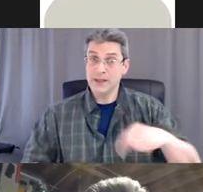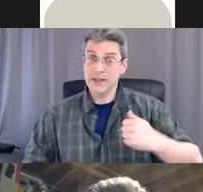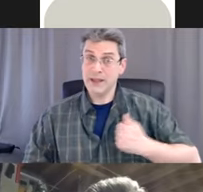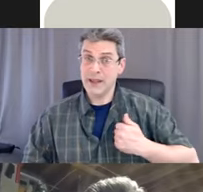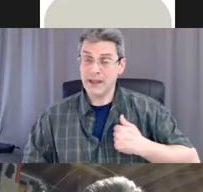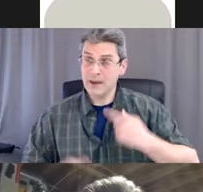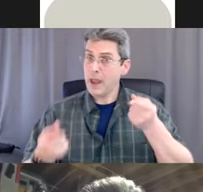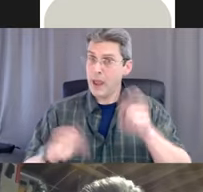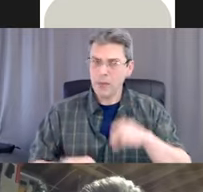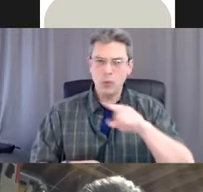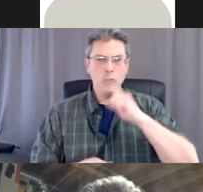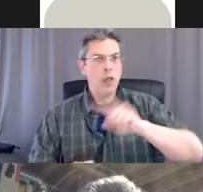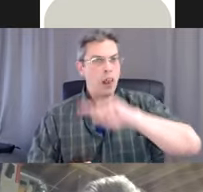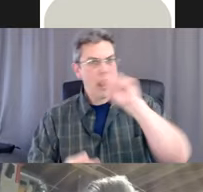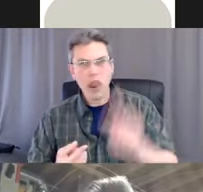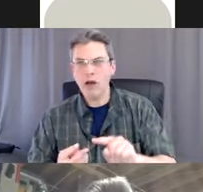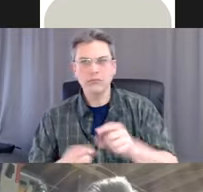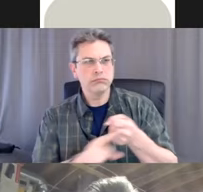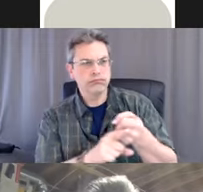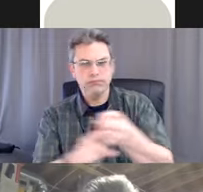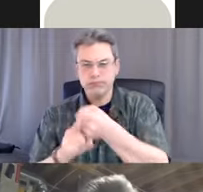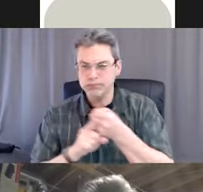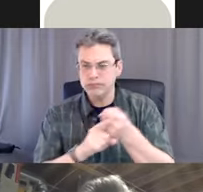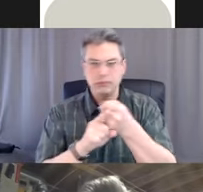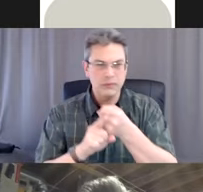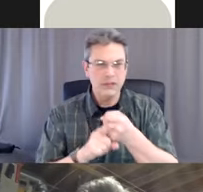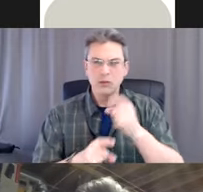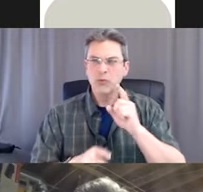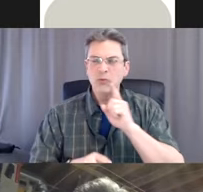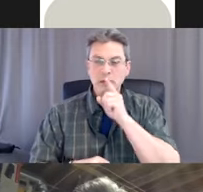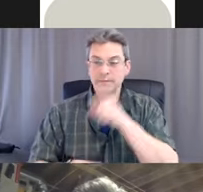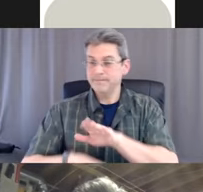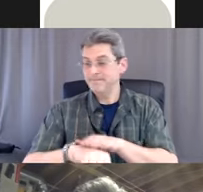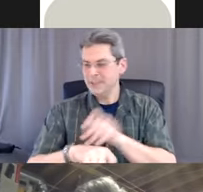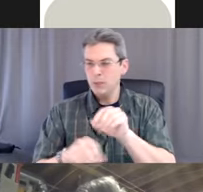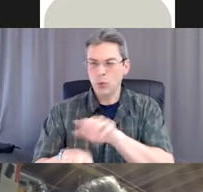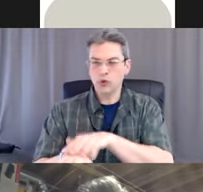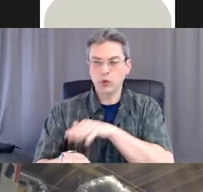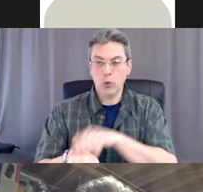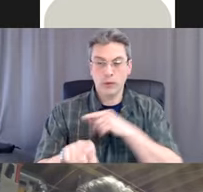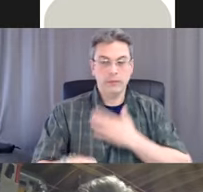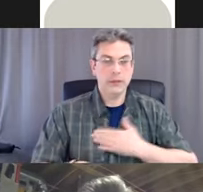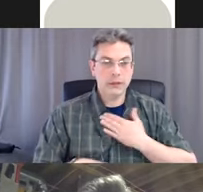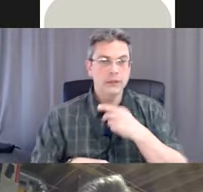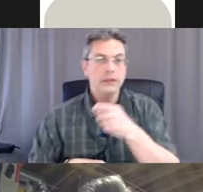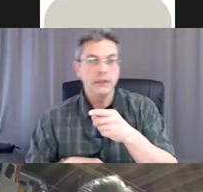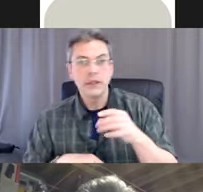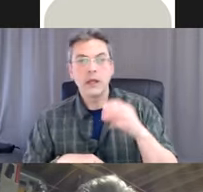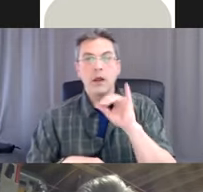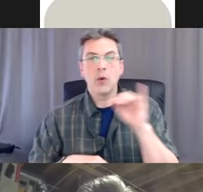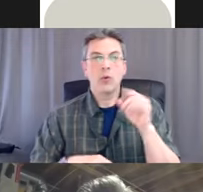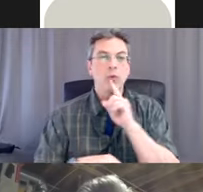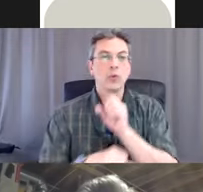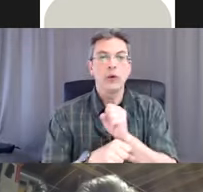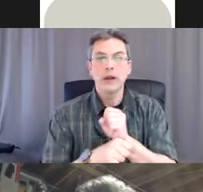Gastrointestinal issues, nausea, vomiting, diarrhea, and any type of skin infection. So anywhere from a bed sore, a